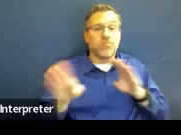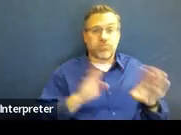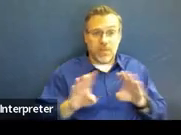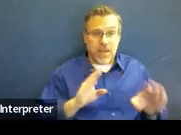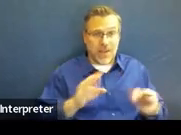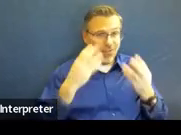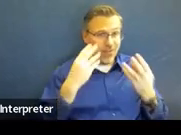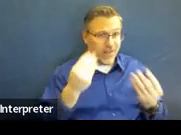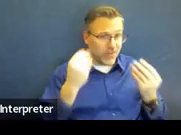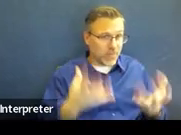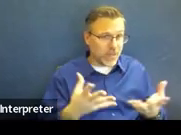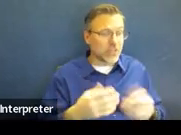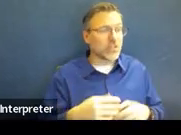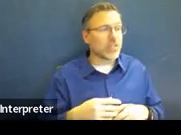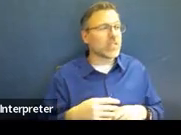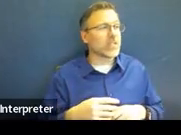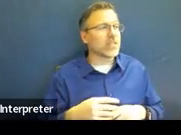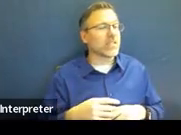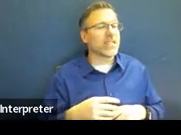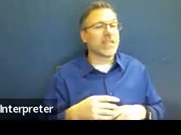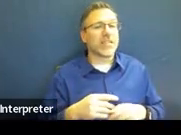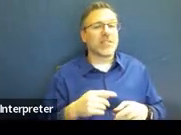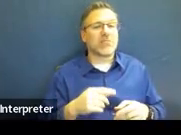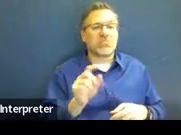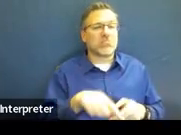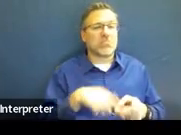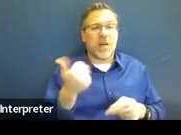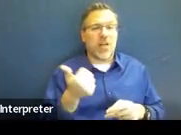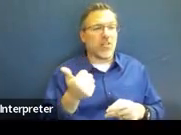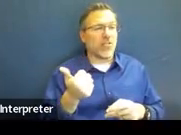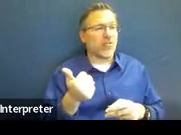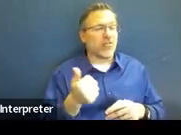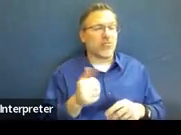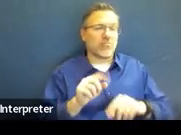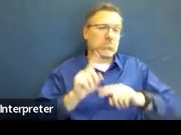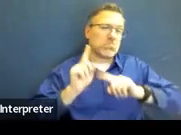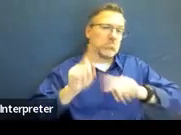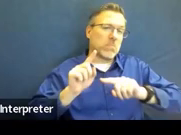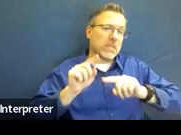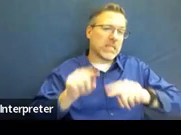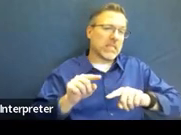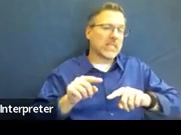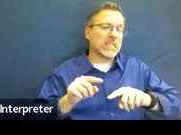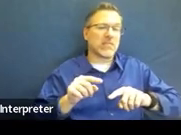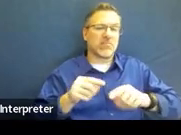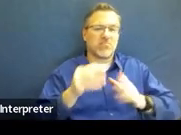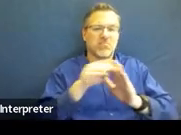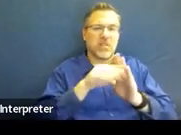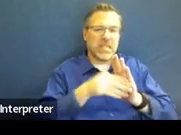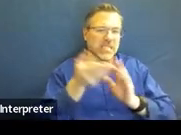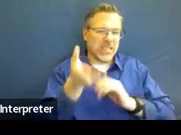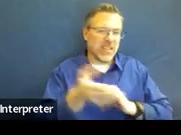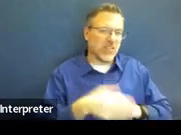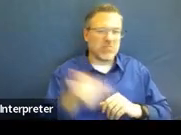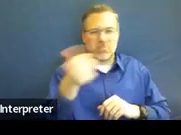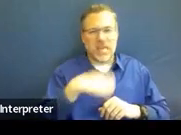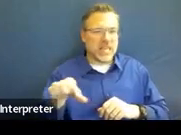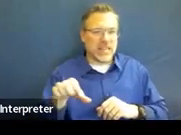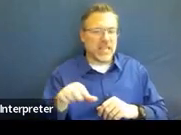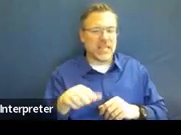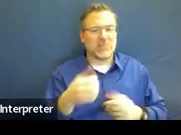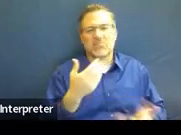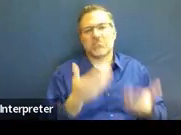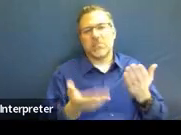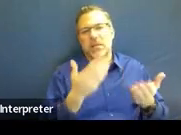or any other attendance, family stuff might get listed here. This is just anything else that may go into